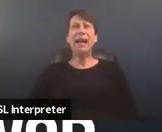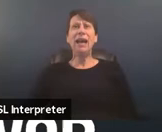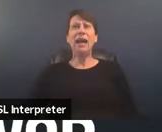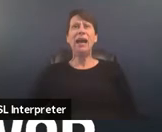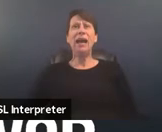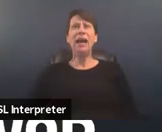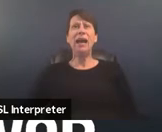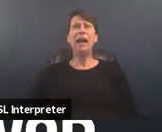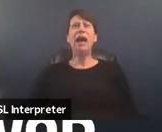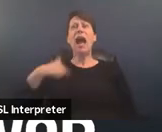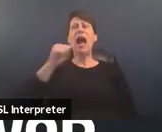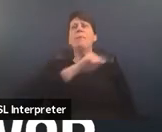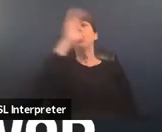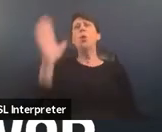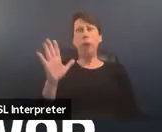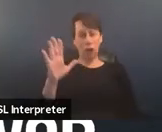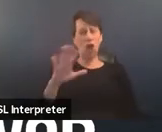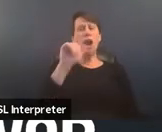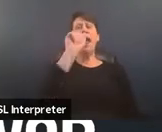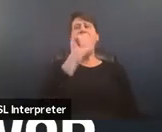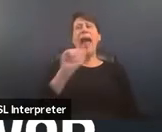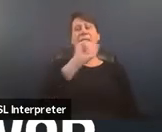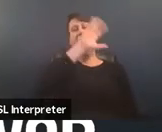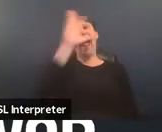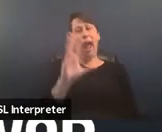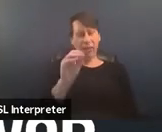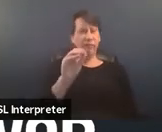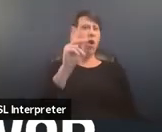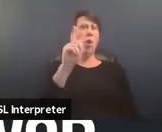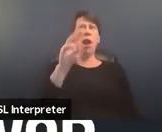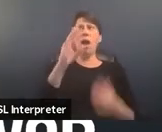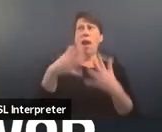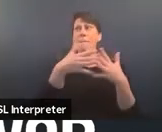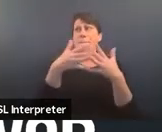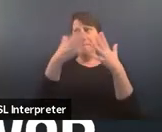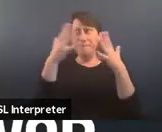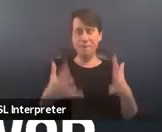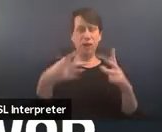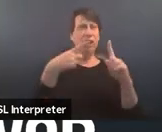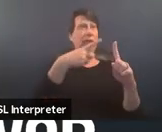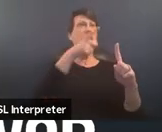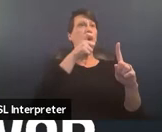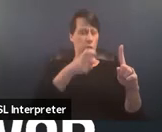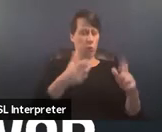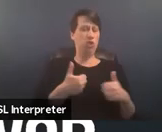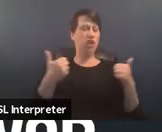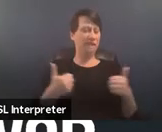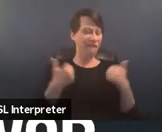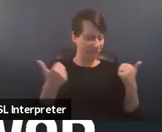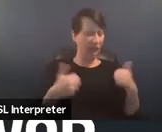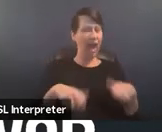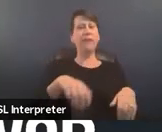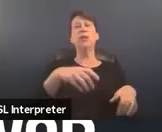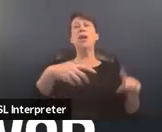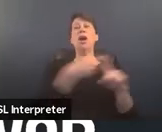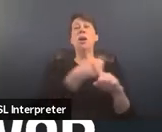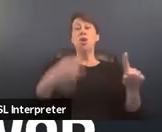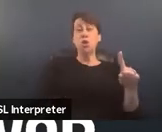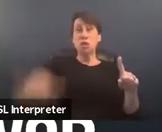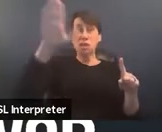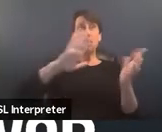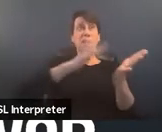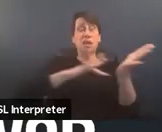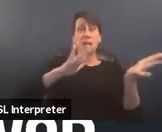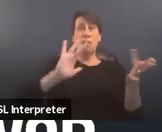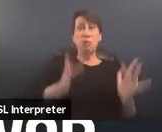queer afro puerto rican survivor of both child sexual abuse and family violence um and i'm also a social worker by